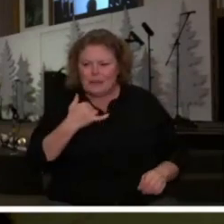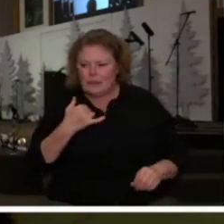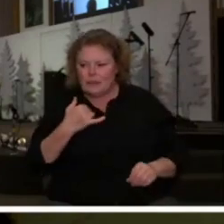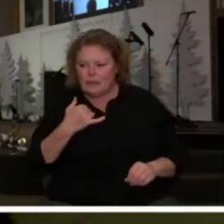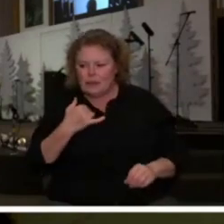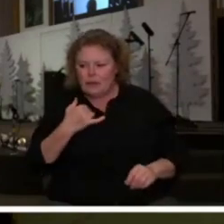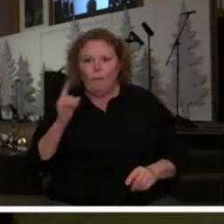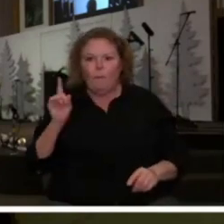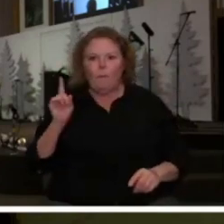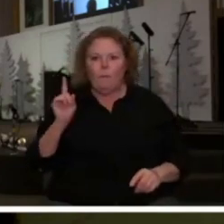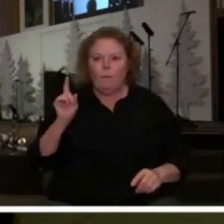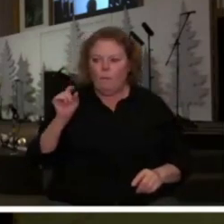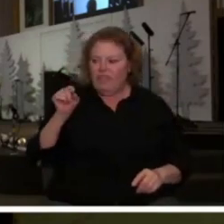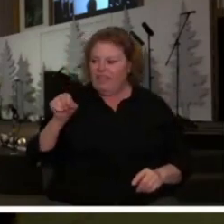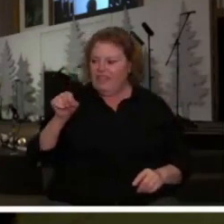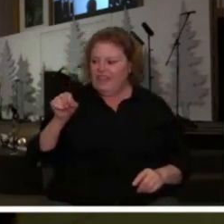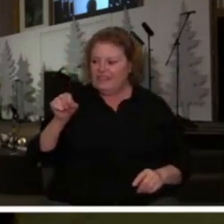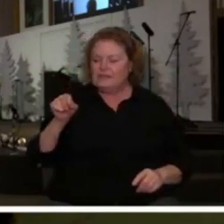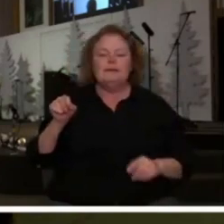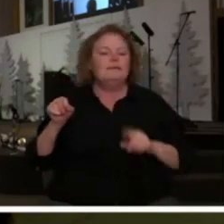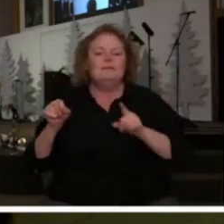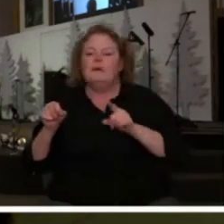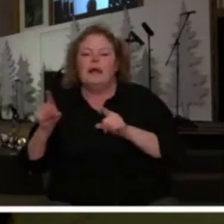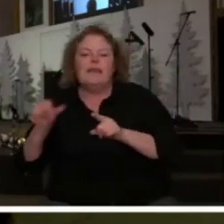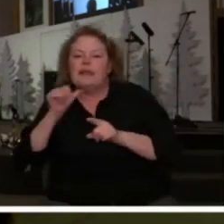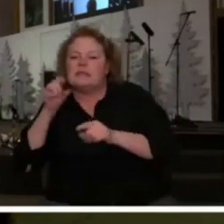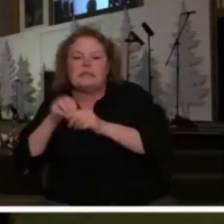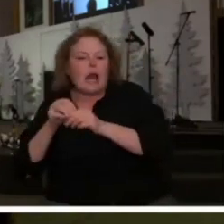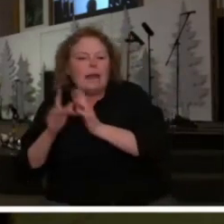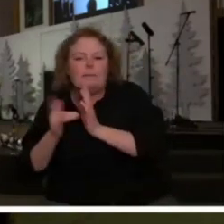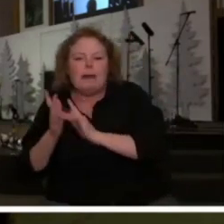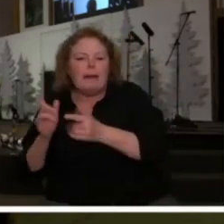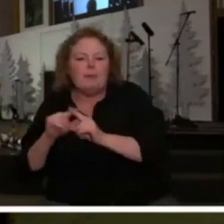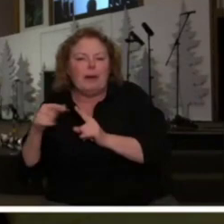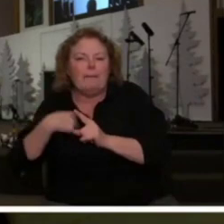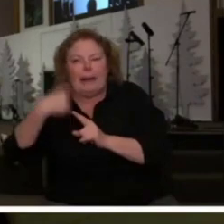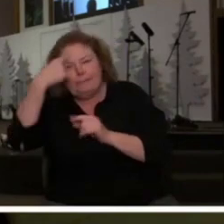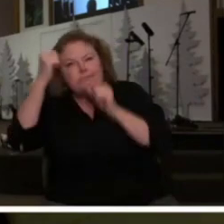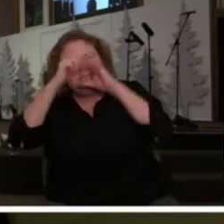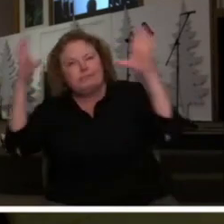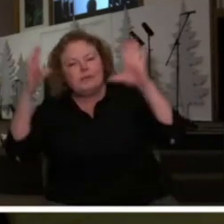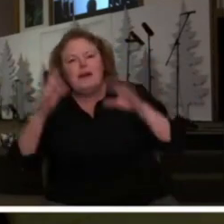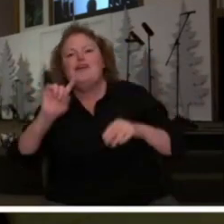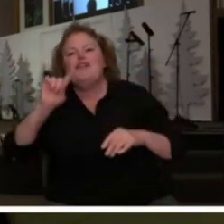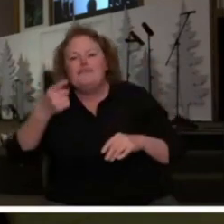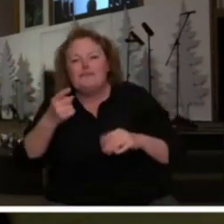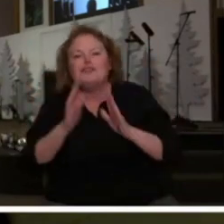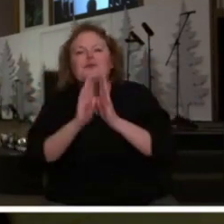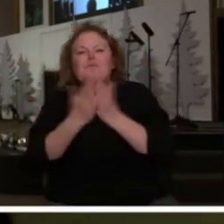this isn't in the Bible but this would be in my version the first book of Dementians